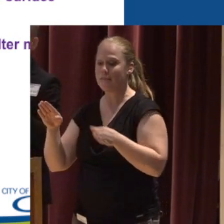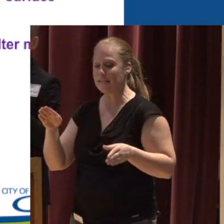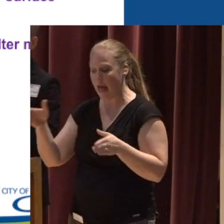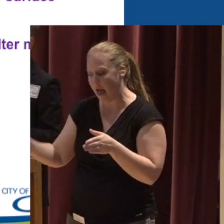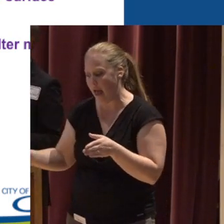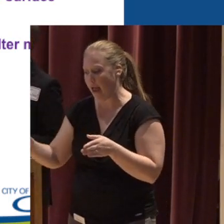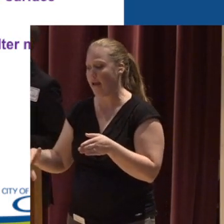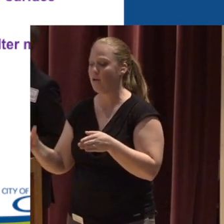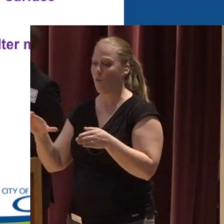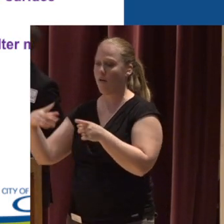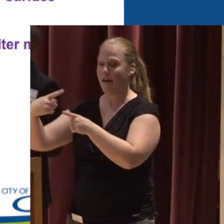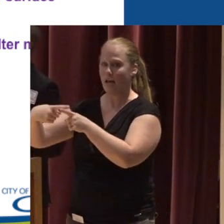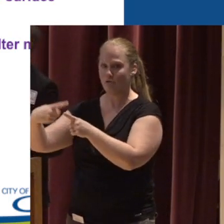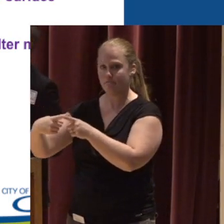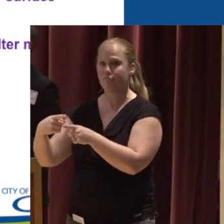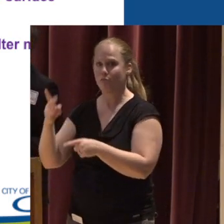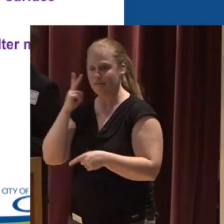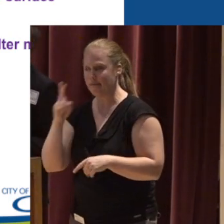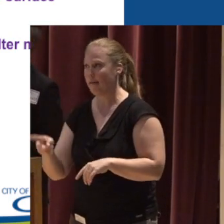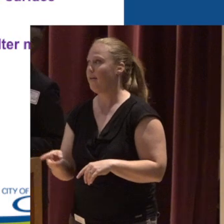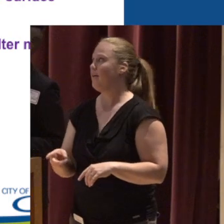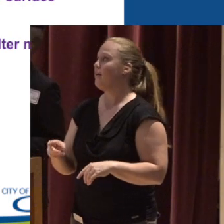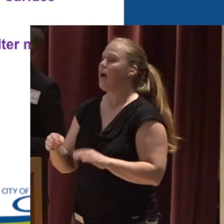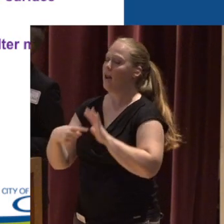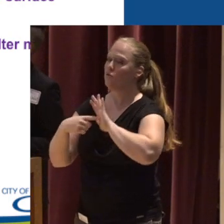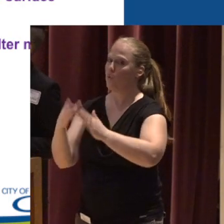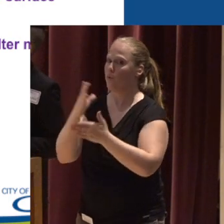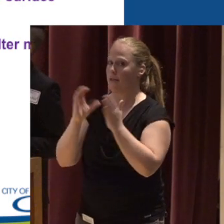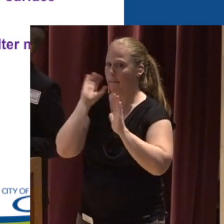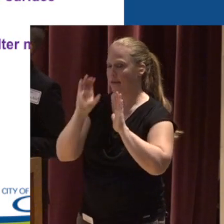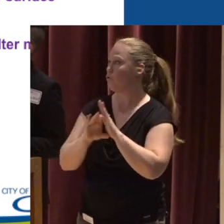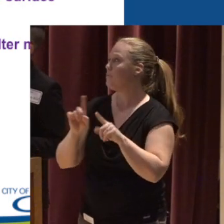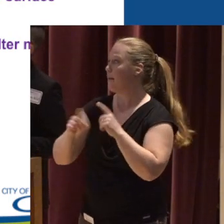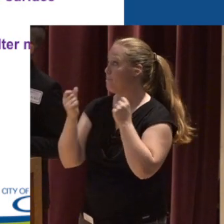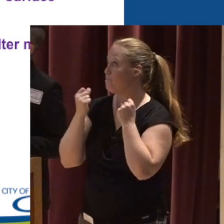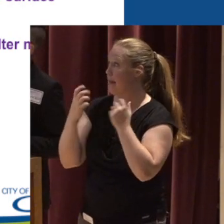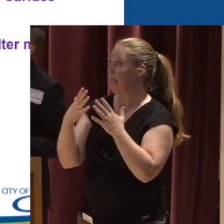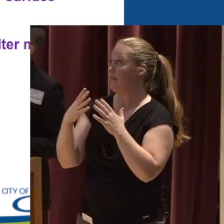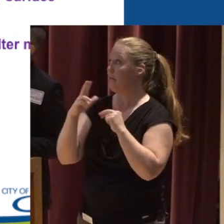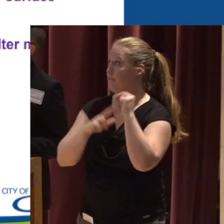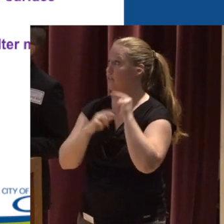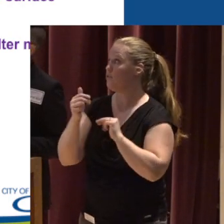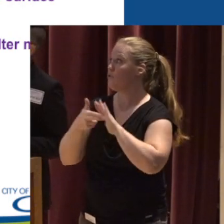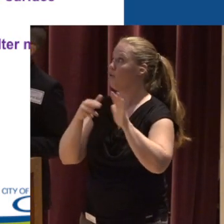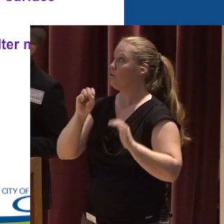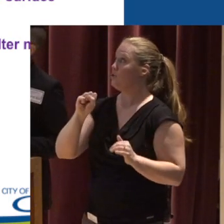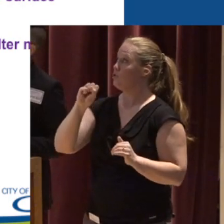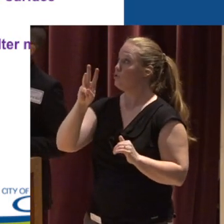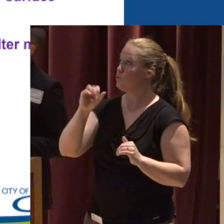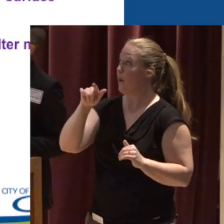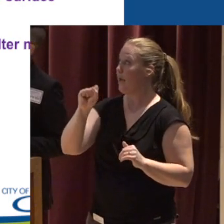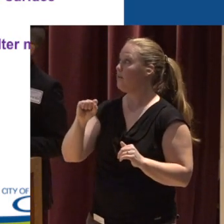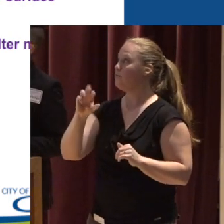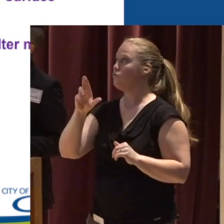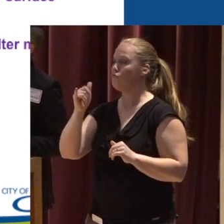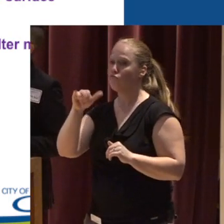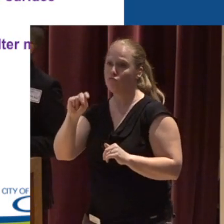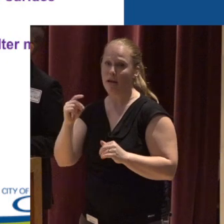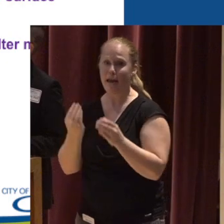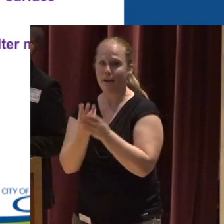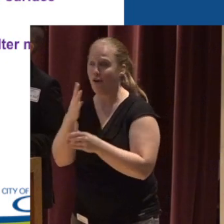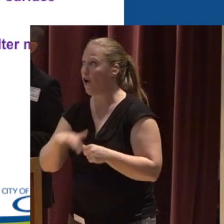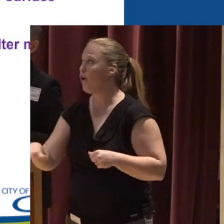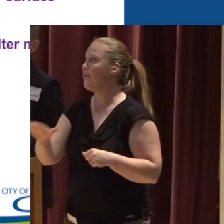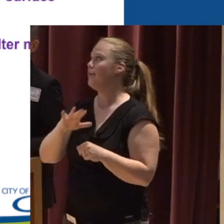interchanges, etc. You'll be able to see in just a moment But a lot of these facilities are They're called swales, rain gardens, basins, filteras,